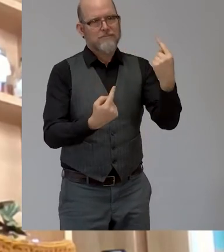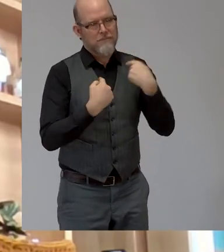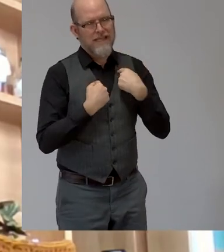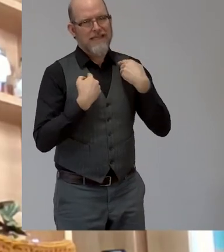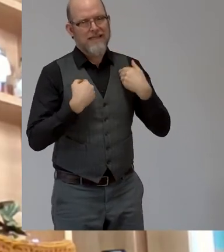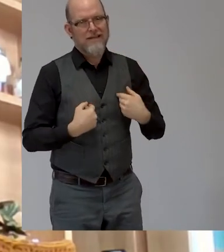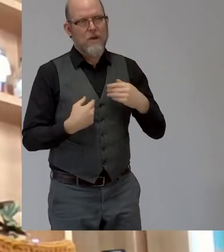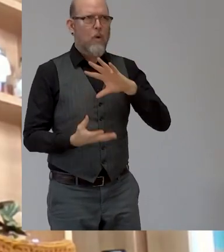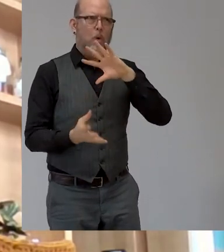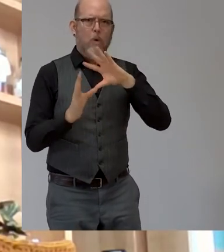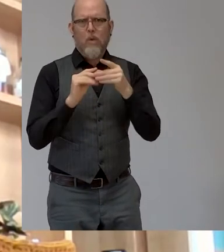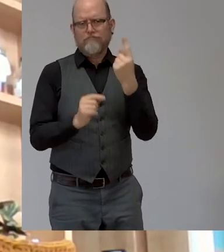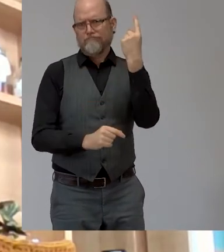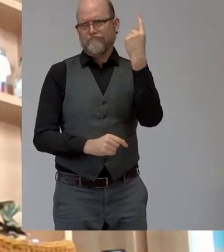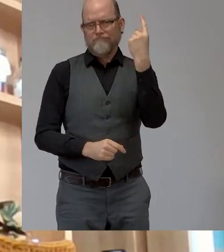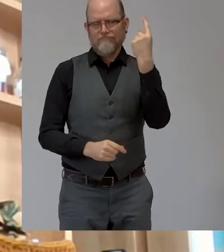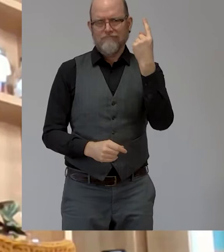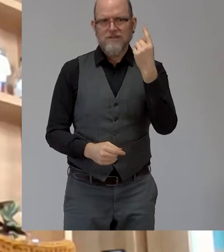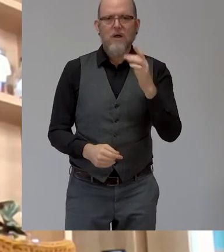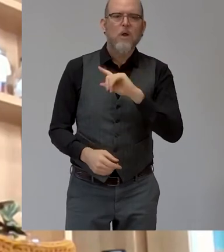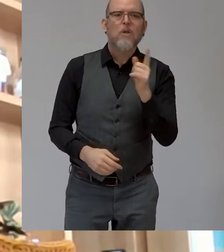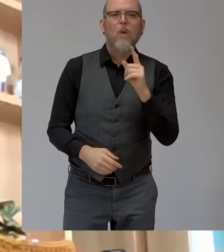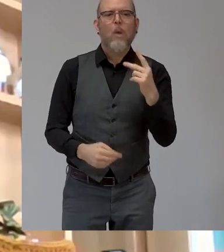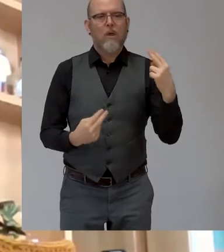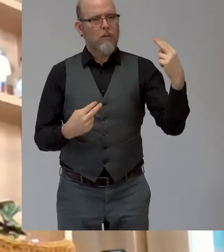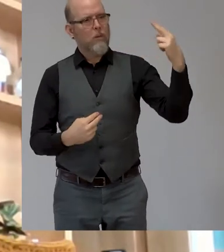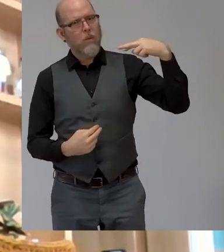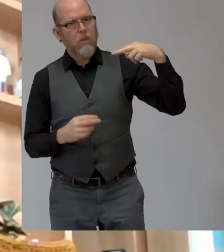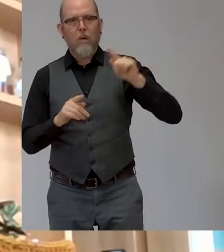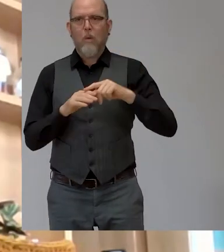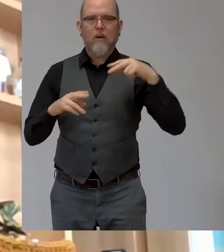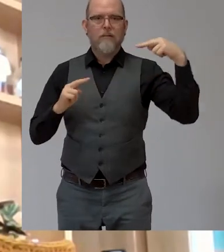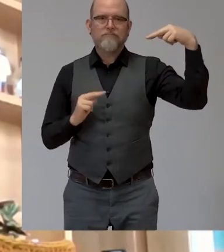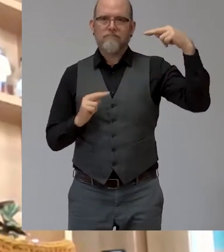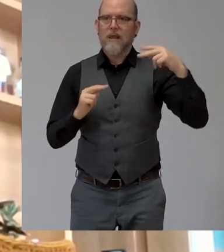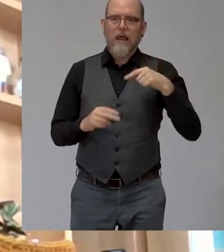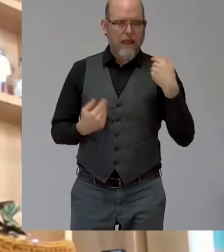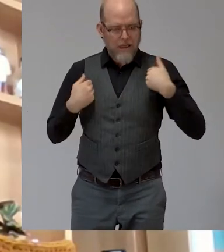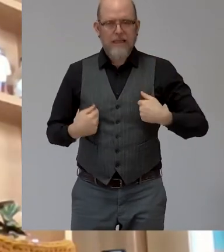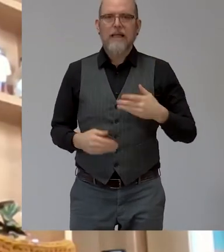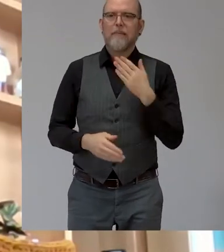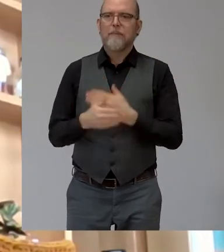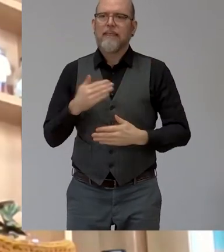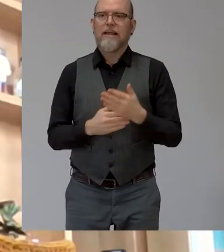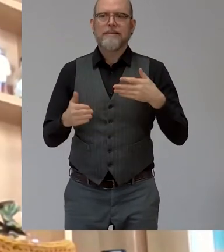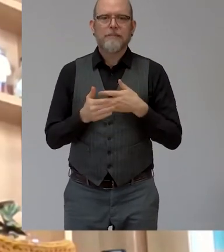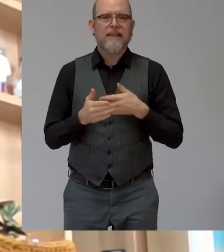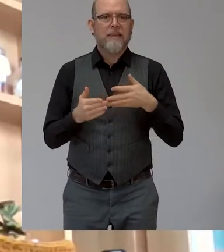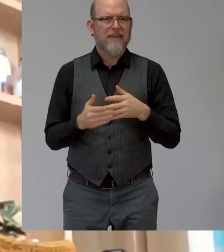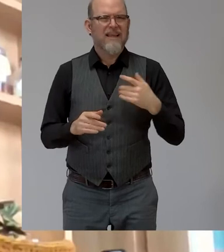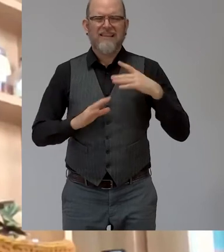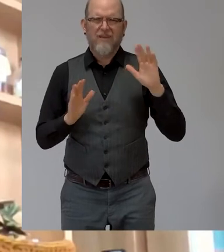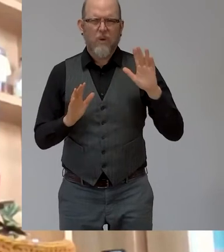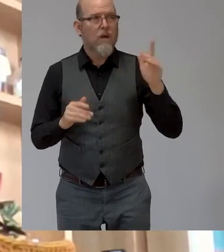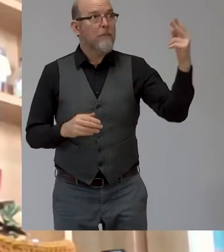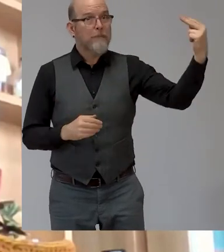me i want to be seen beyond my disability for my professional skills my education and my value it's a probably surprisingly common for people